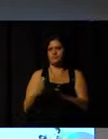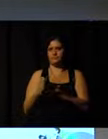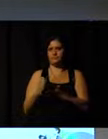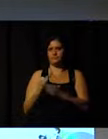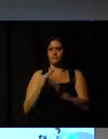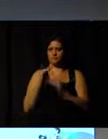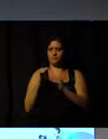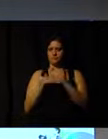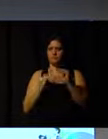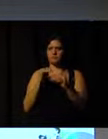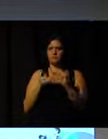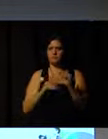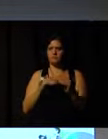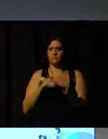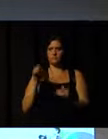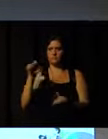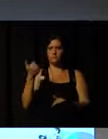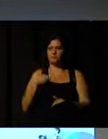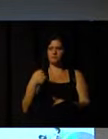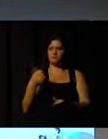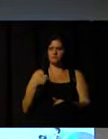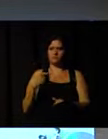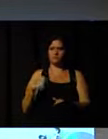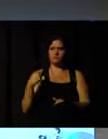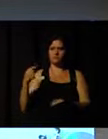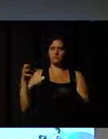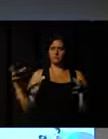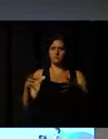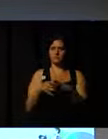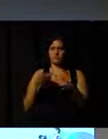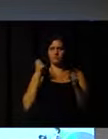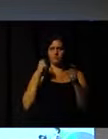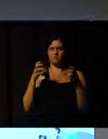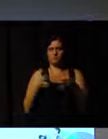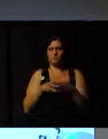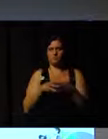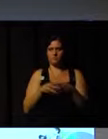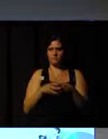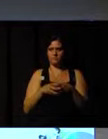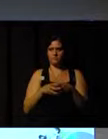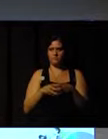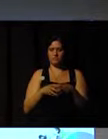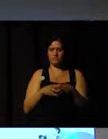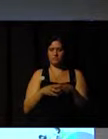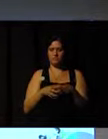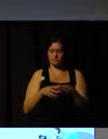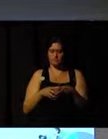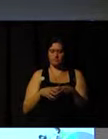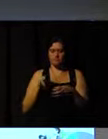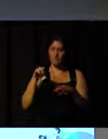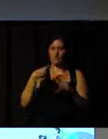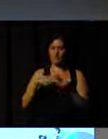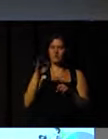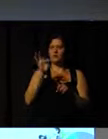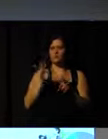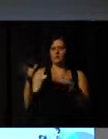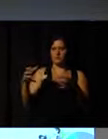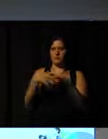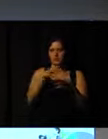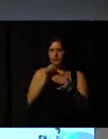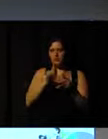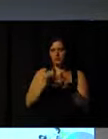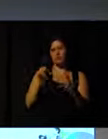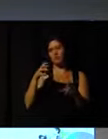First of all, it's a matter of reuniting the